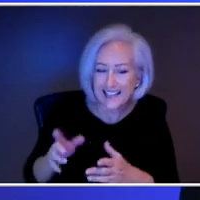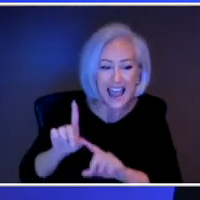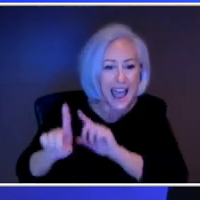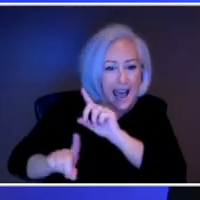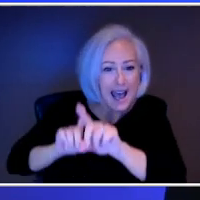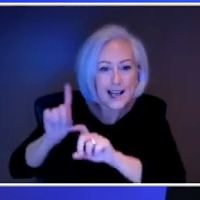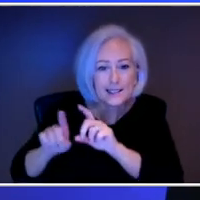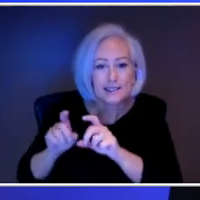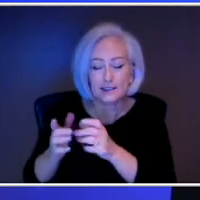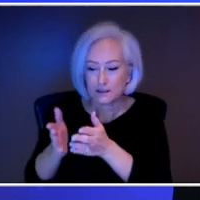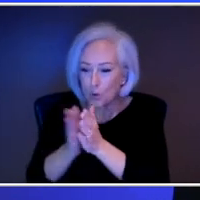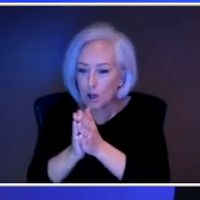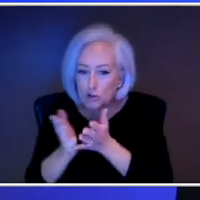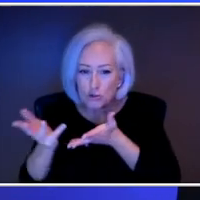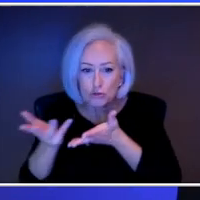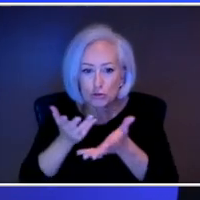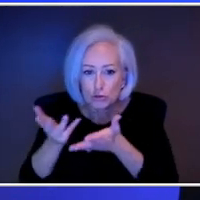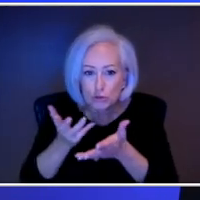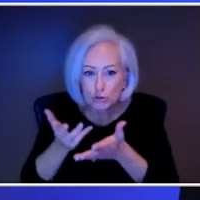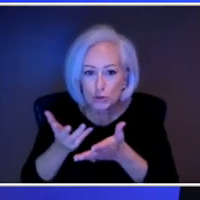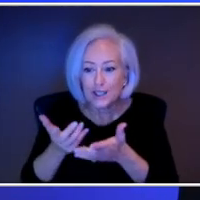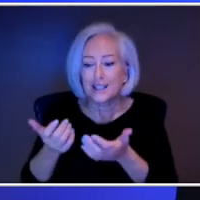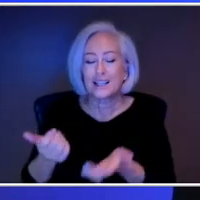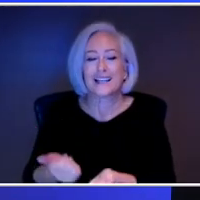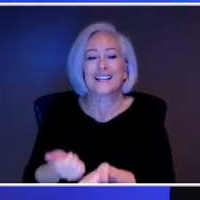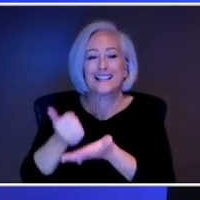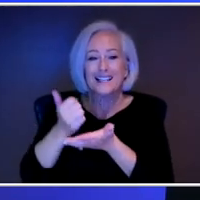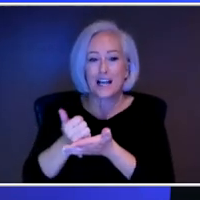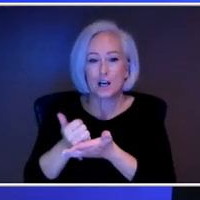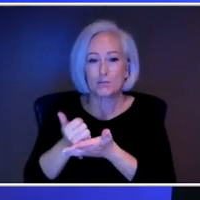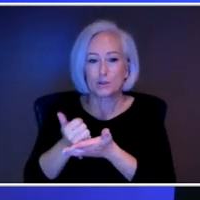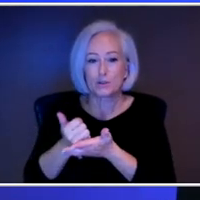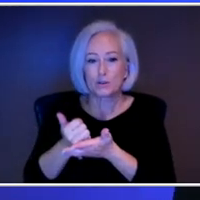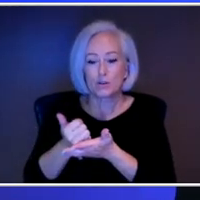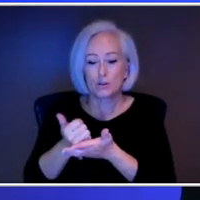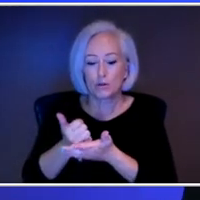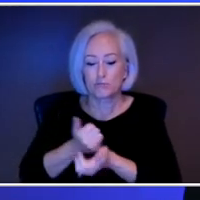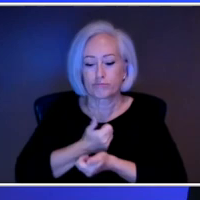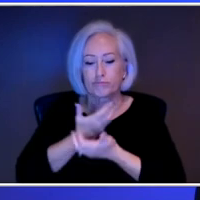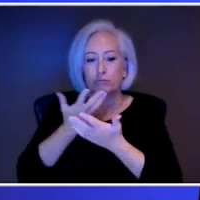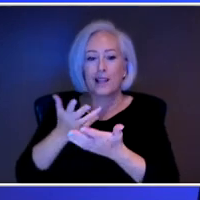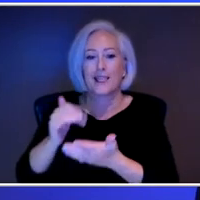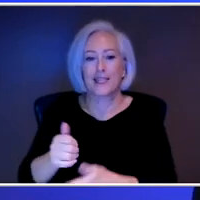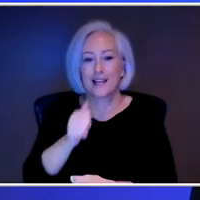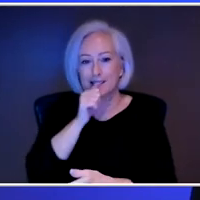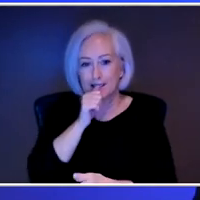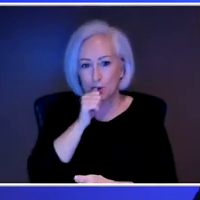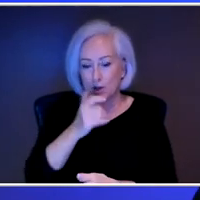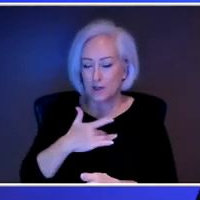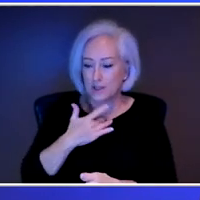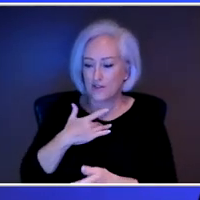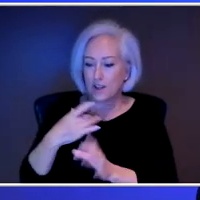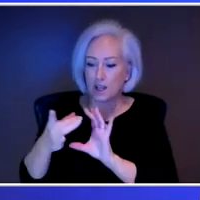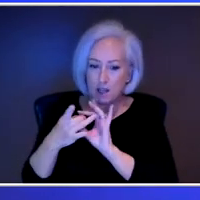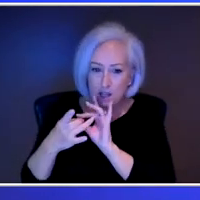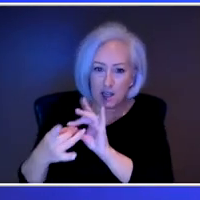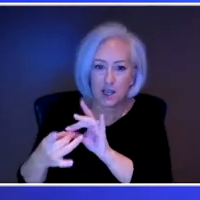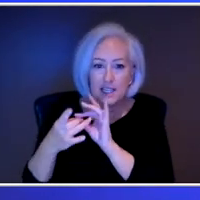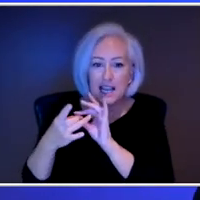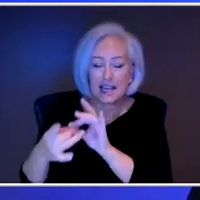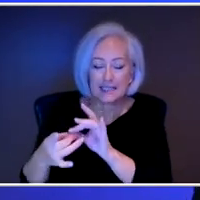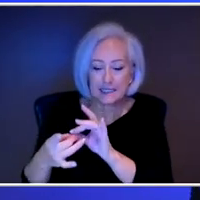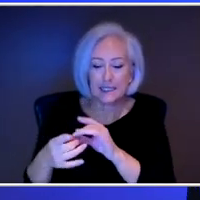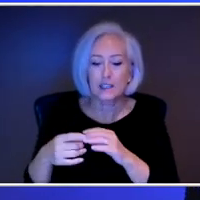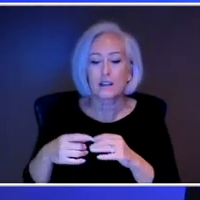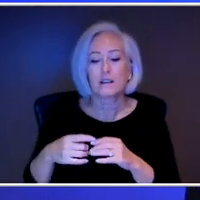of the power of that secret. It allows them to feel that there's a better opening and a connection and that, you know, you can start to